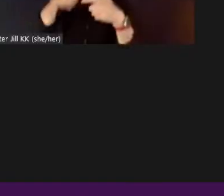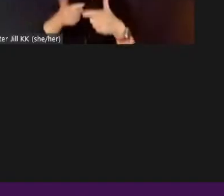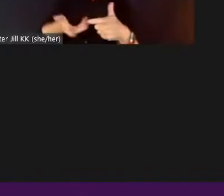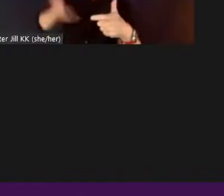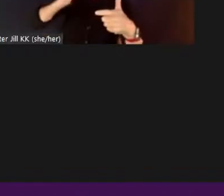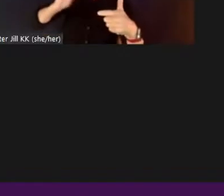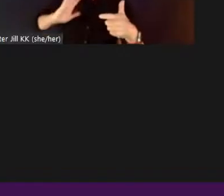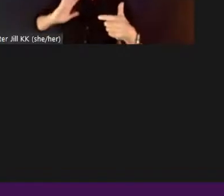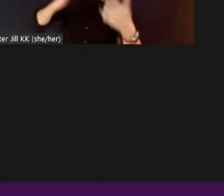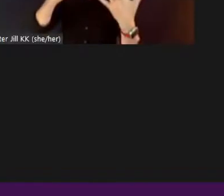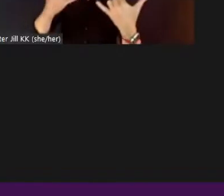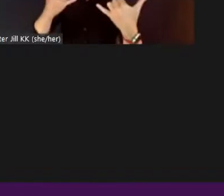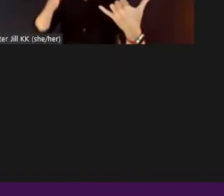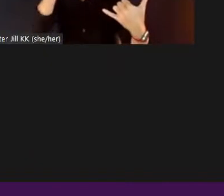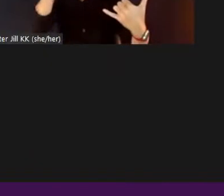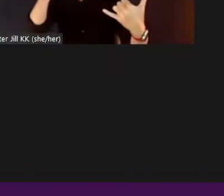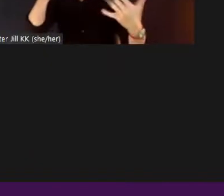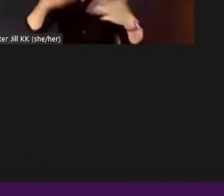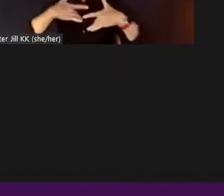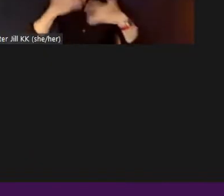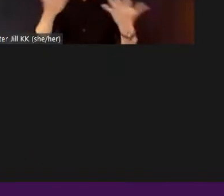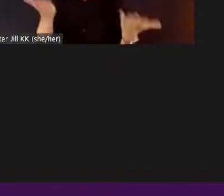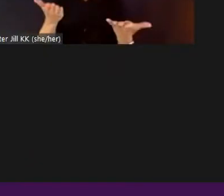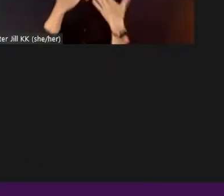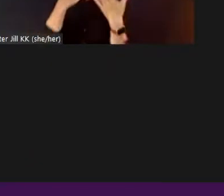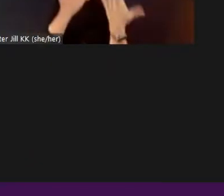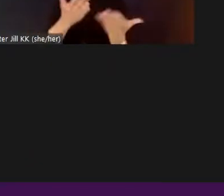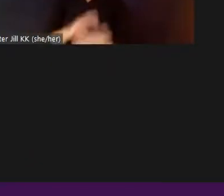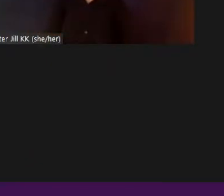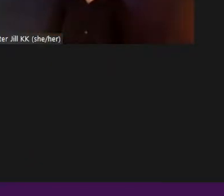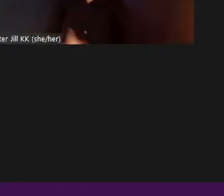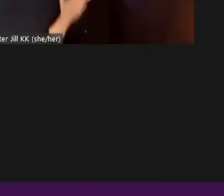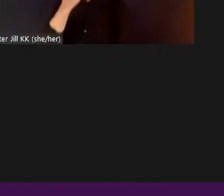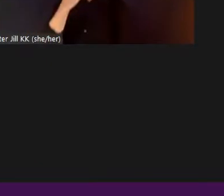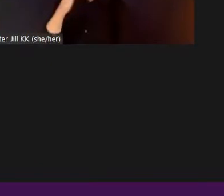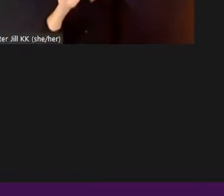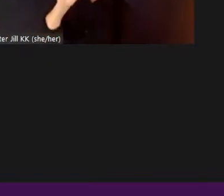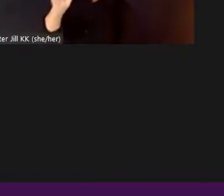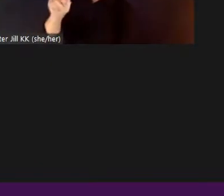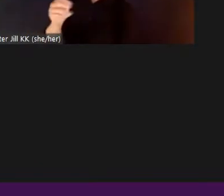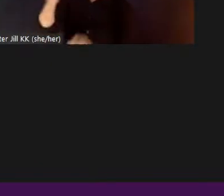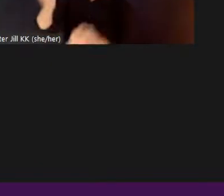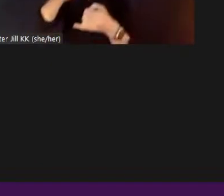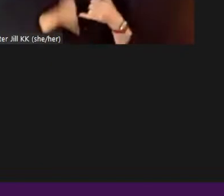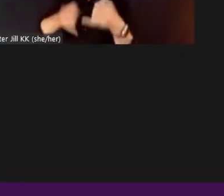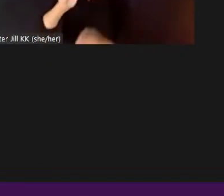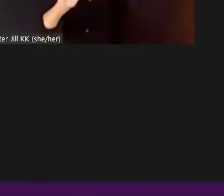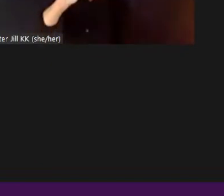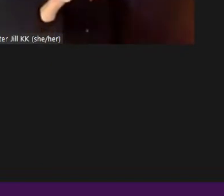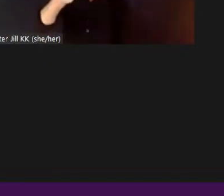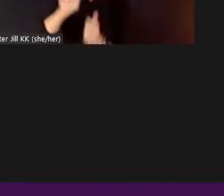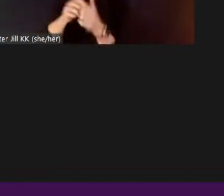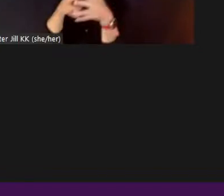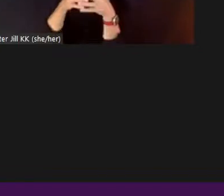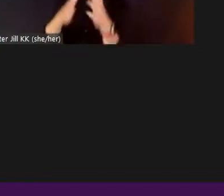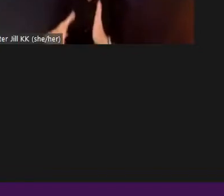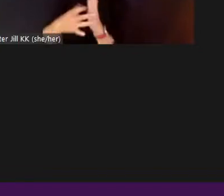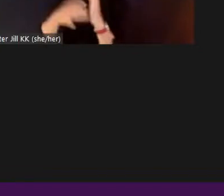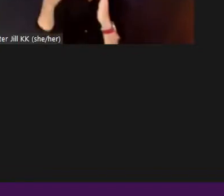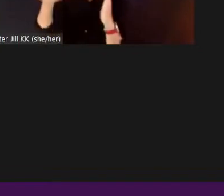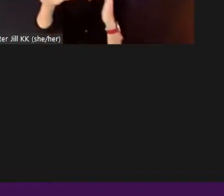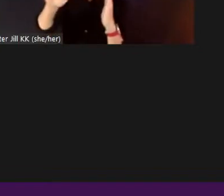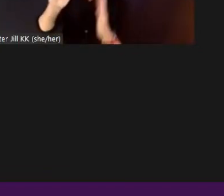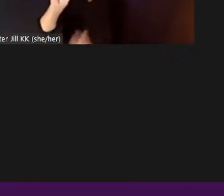excited to be here. Thank you. Thanks, Ben. And finally, Michael with American Masters, please introduce yourself.